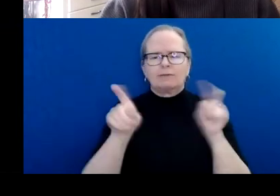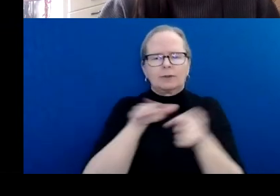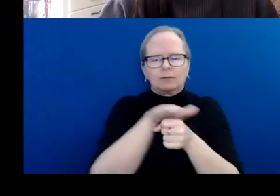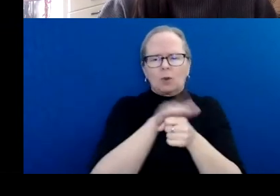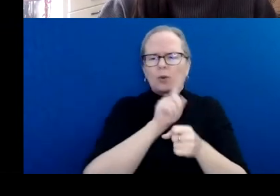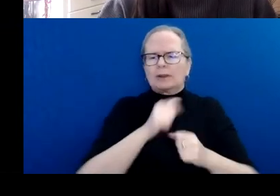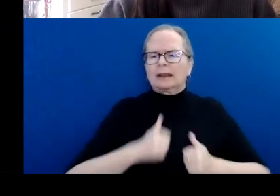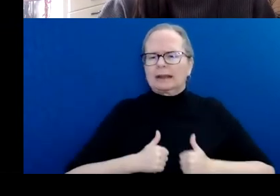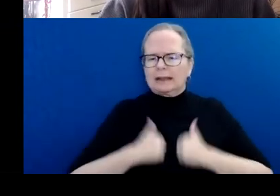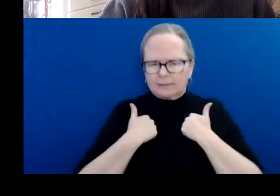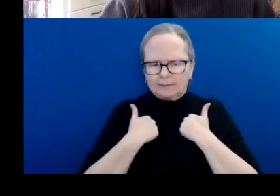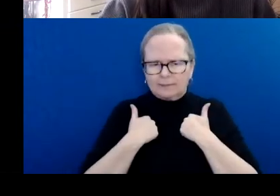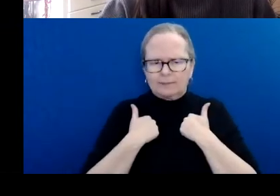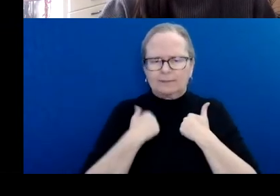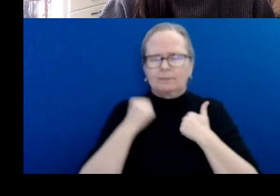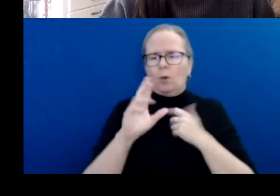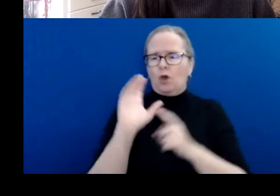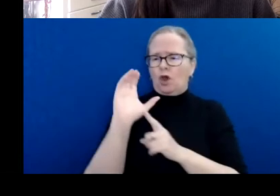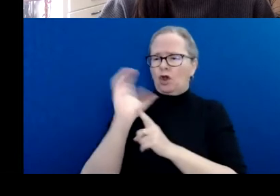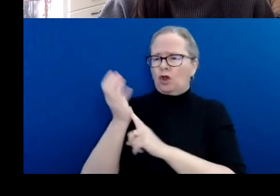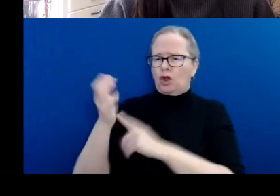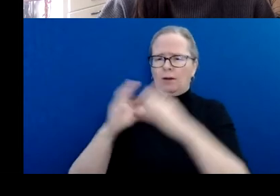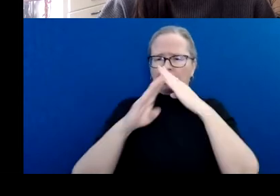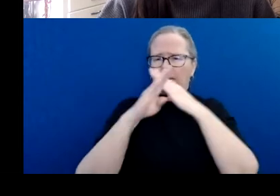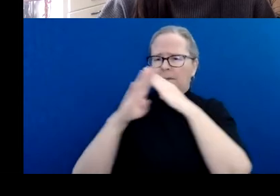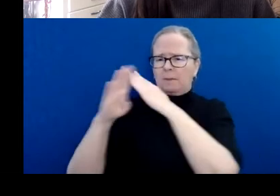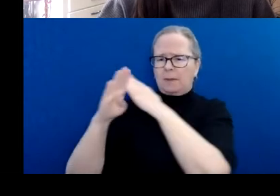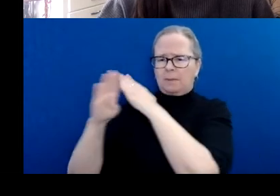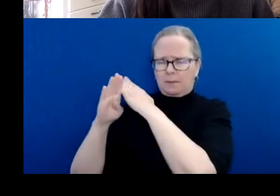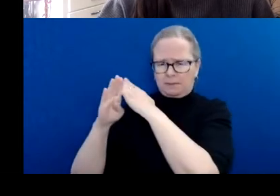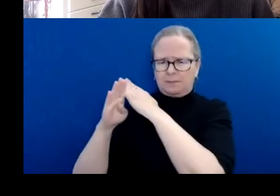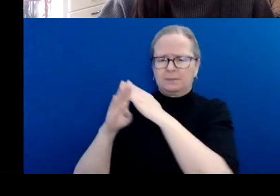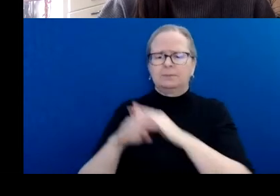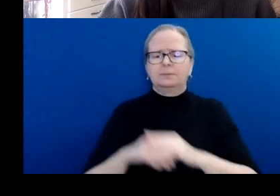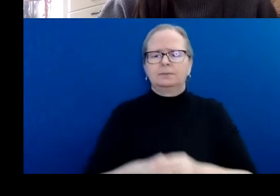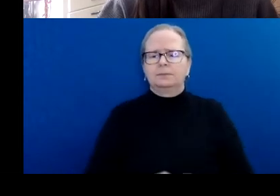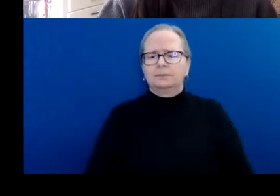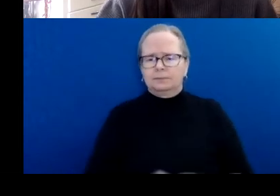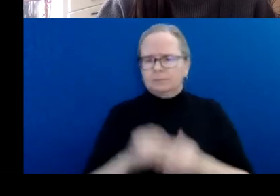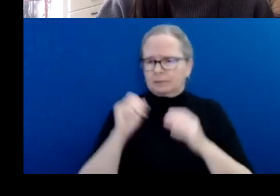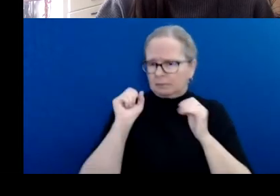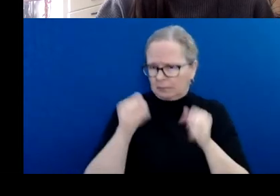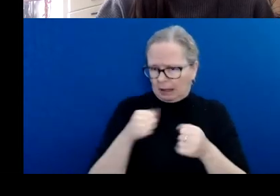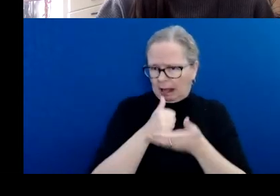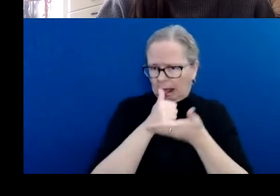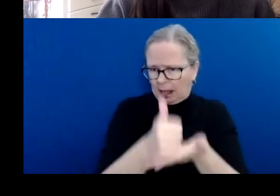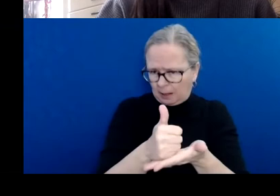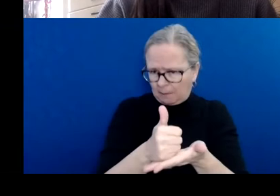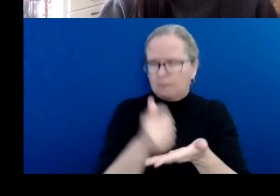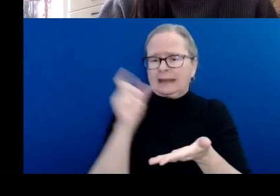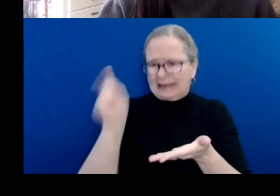To request assistance, just email us at grants at calgaryartsdevelopment.com.